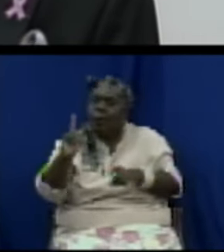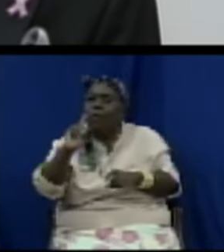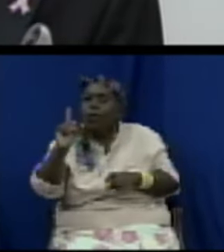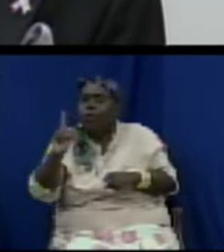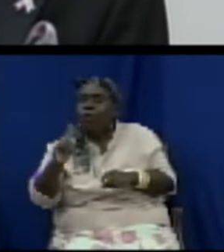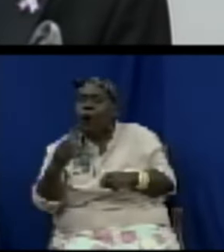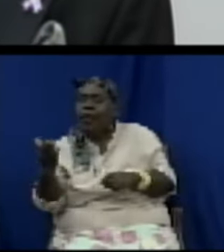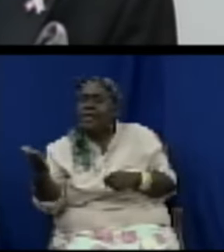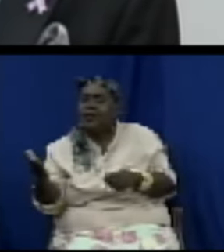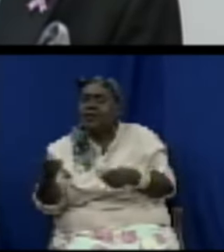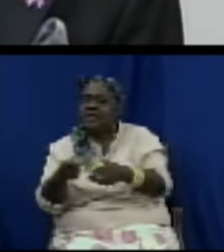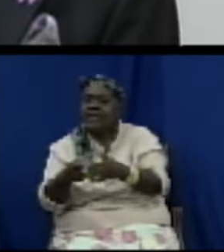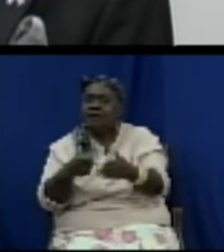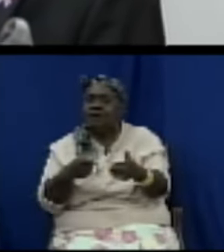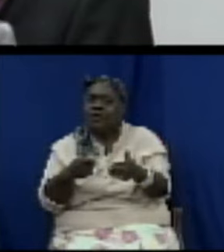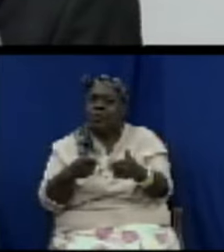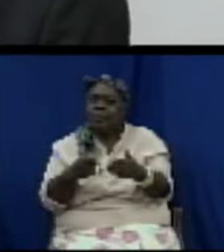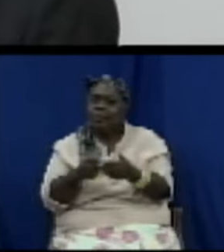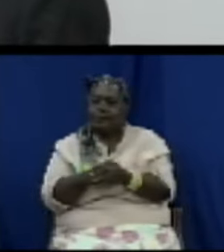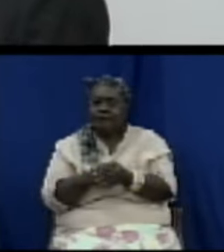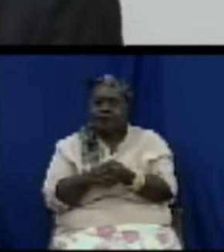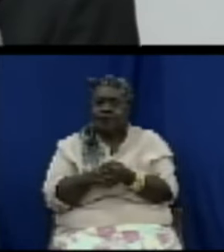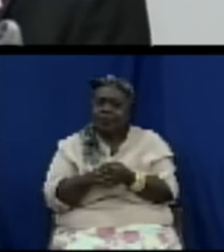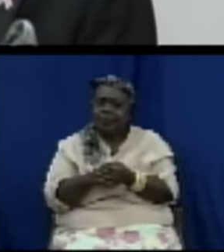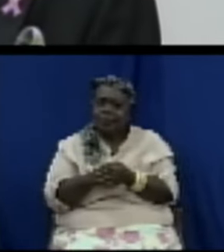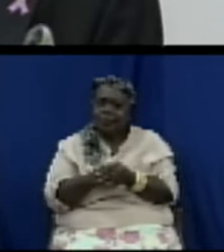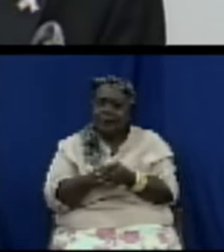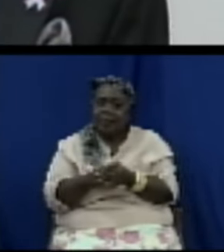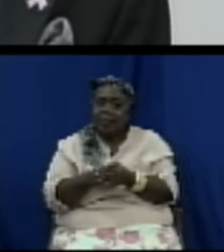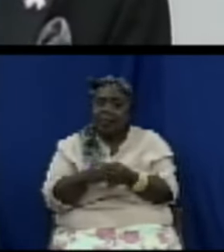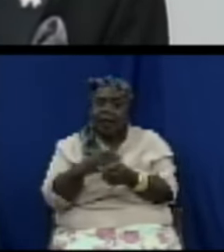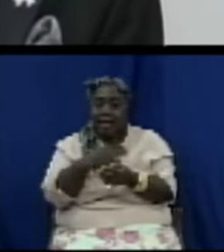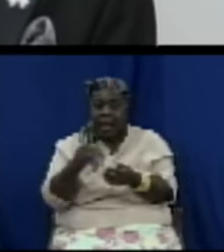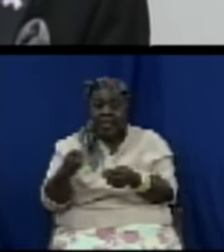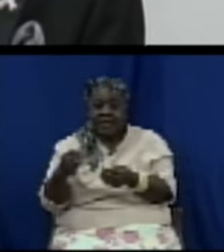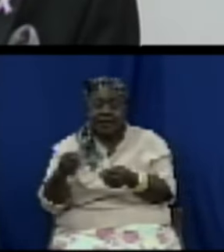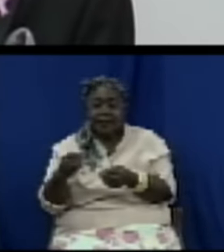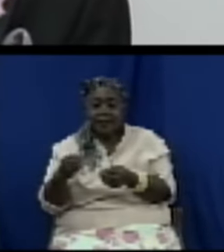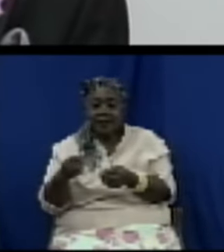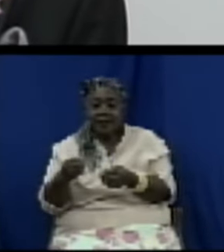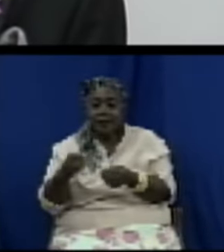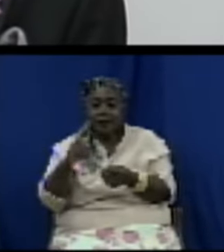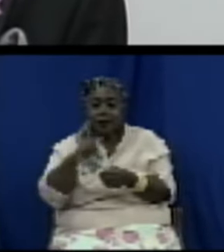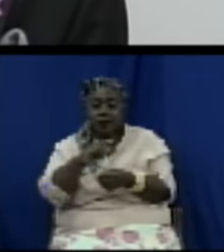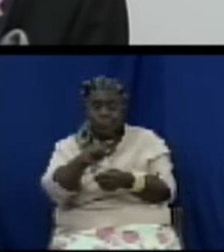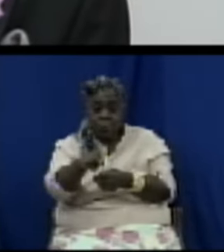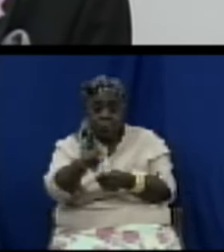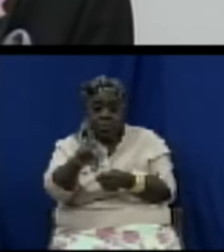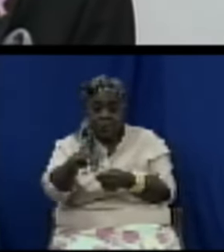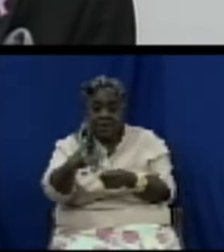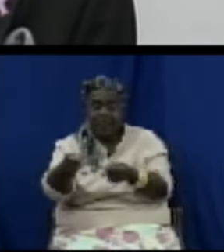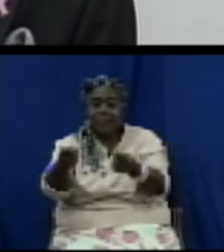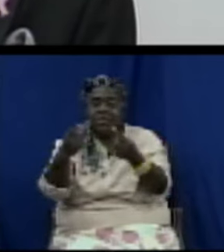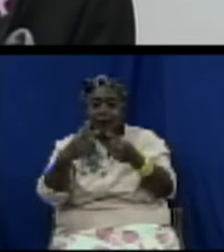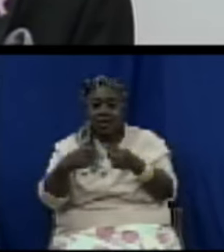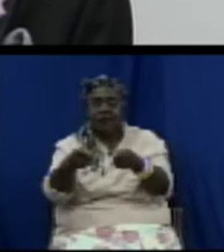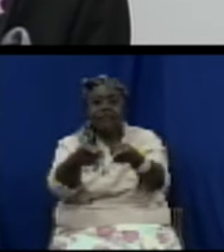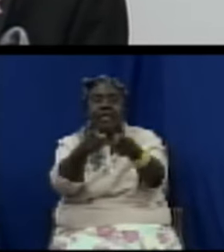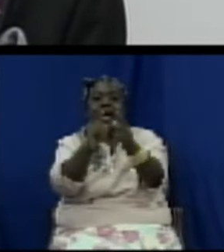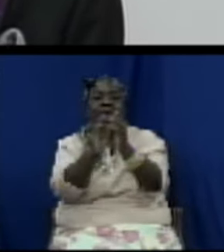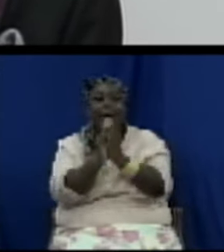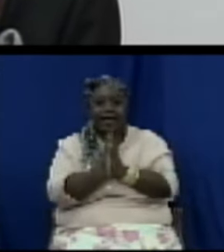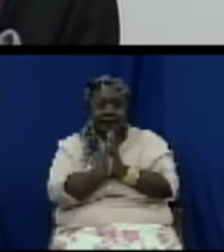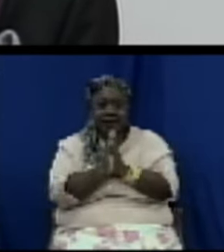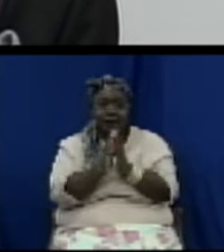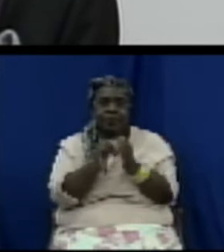expected to be given appropriate answers according to this piece of legislation that is here